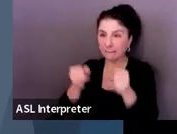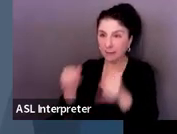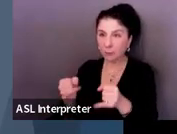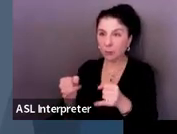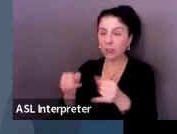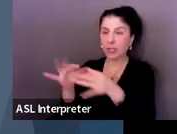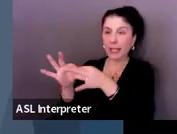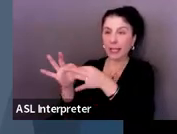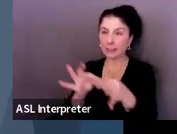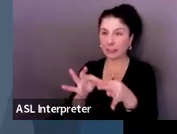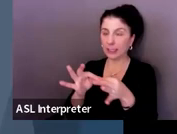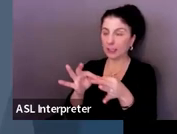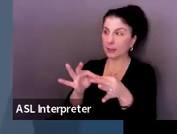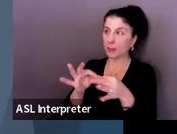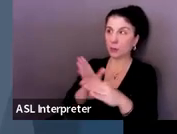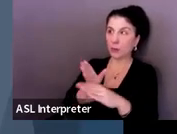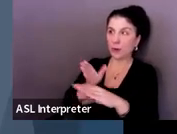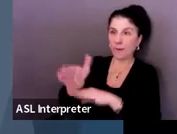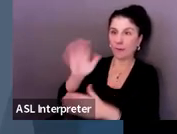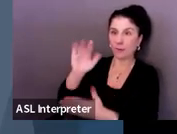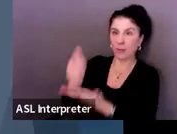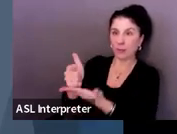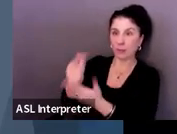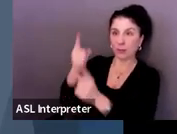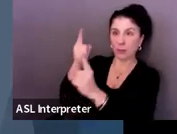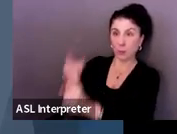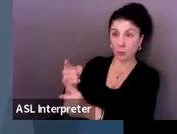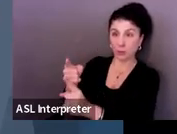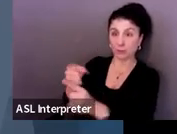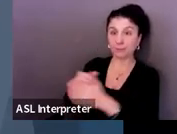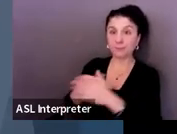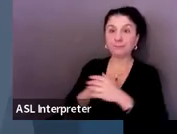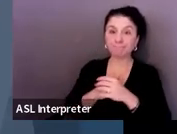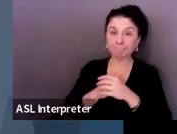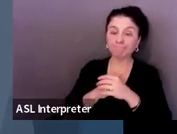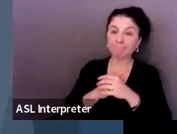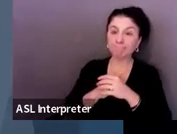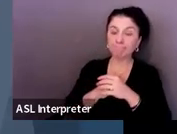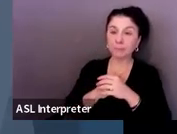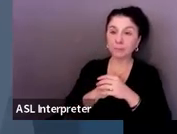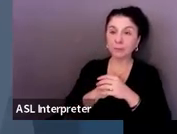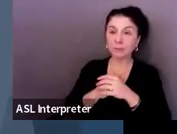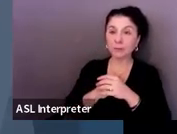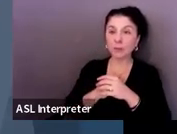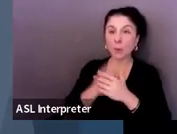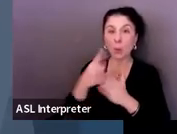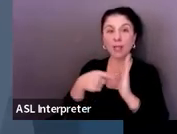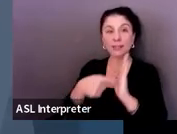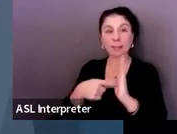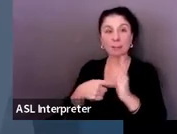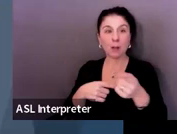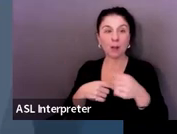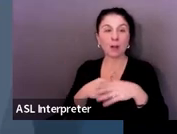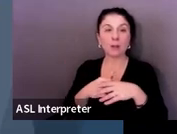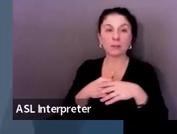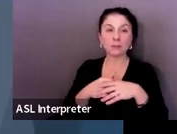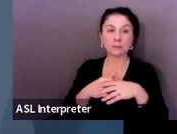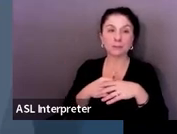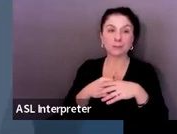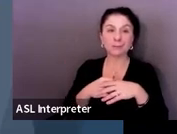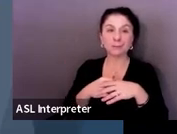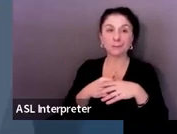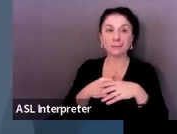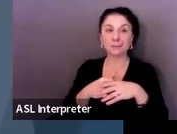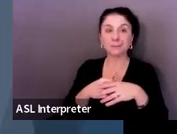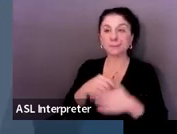linked to those post-secondary goals. So you can see an example here. The student would have entered high school